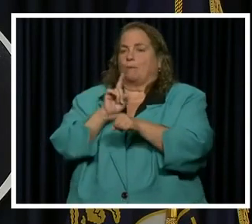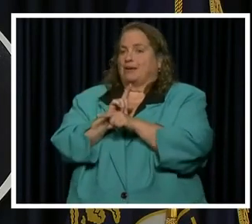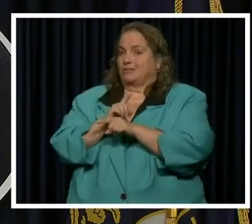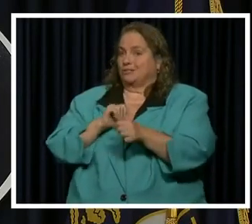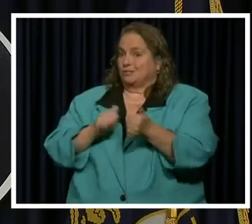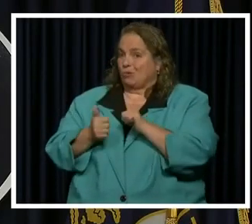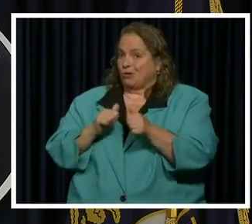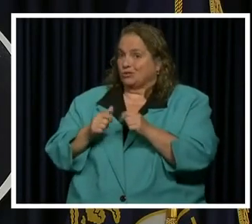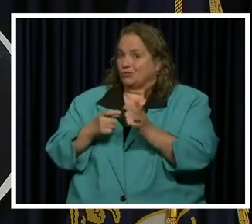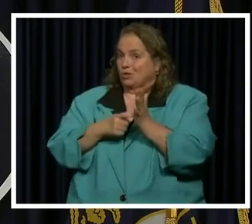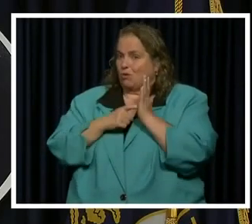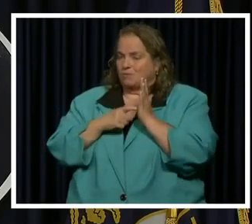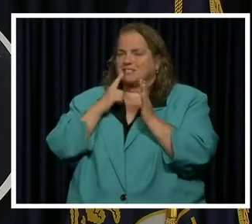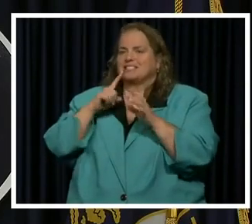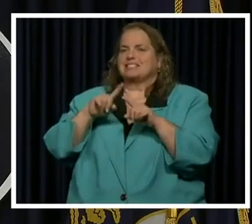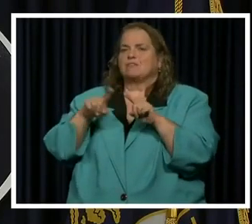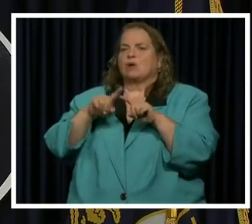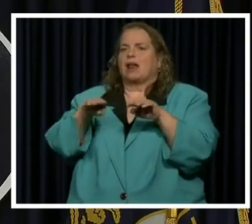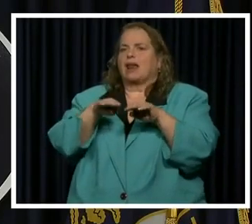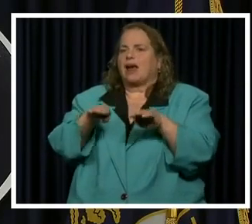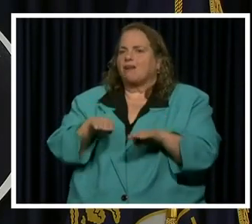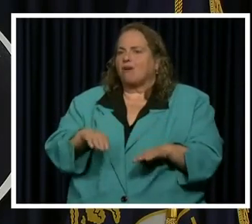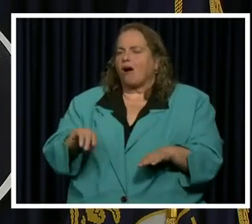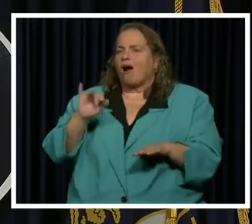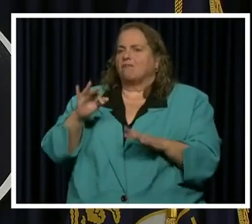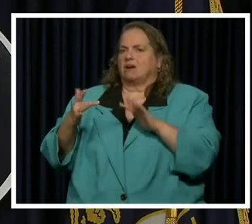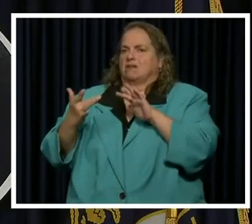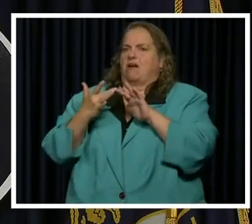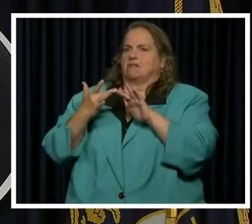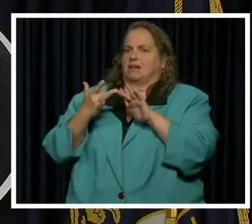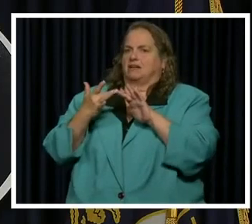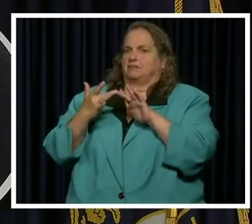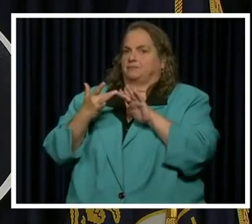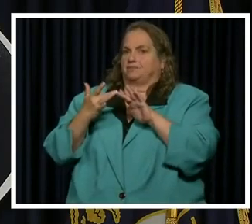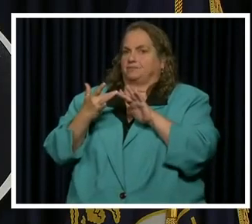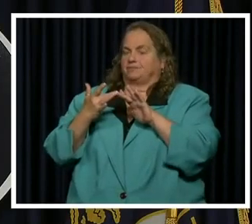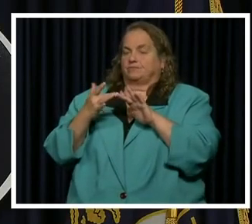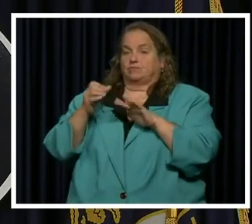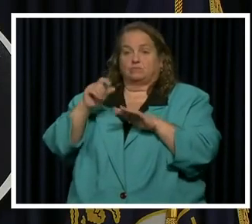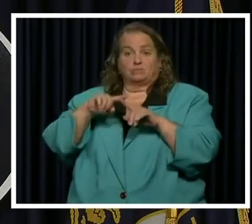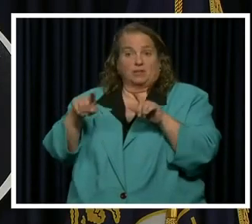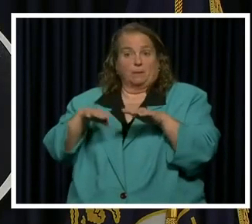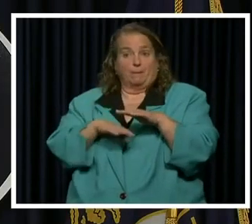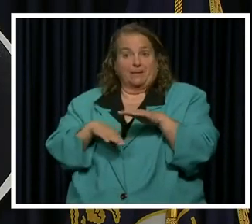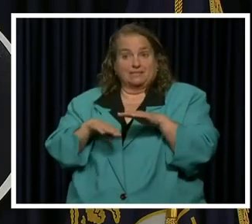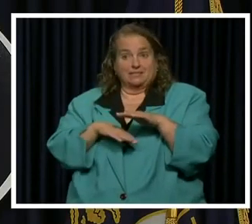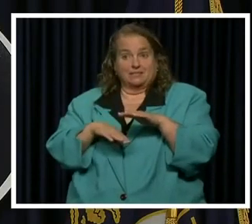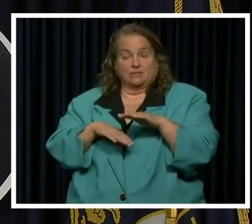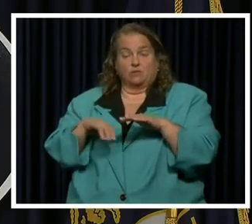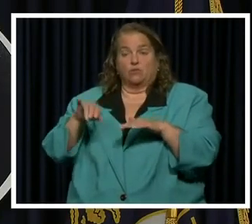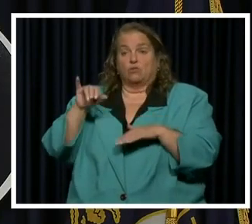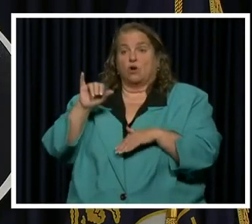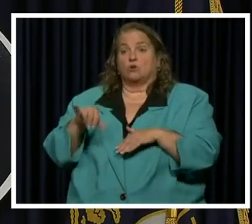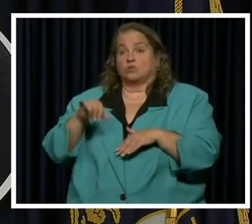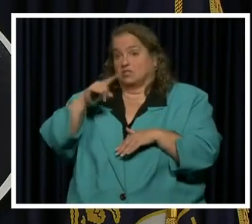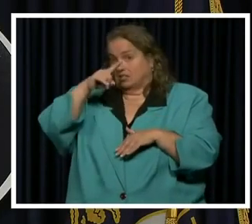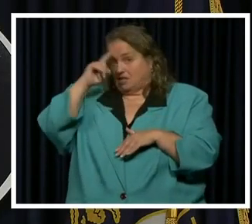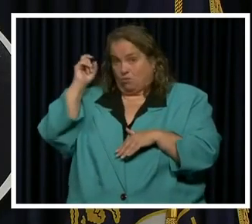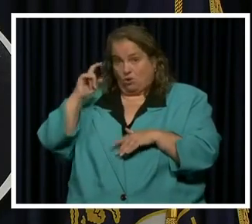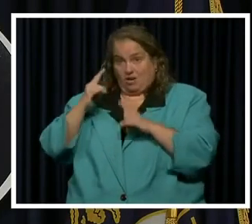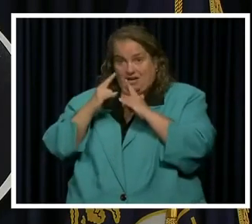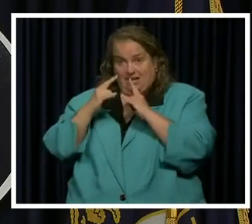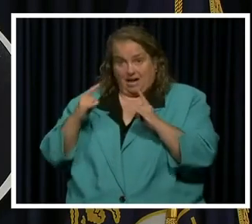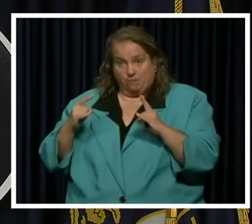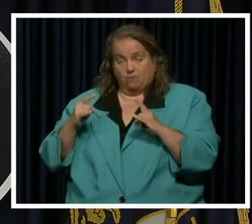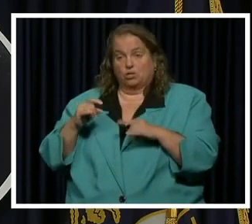requirements because there's different levels of contacts within sports. But basically those those summer camp